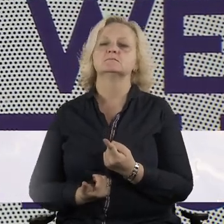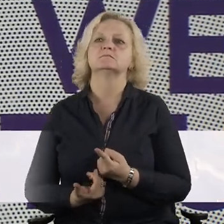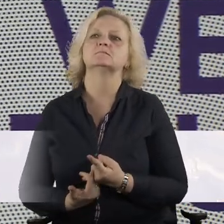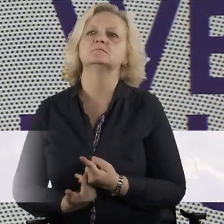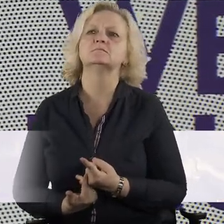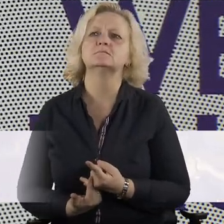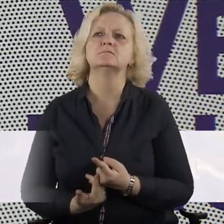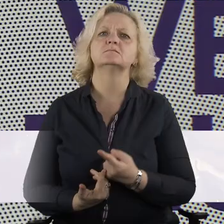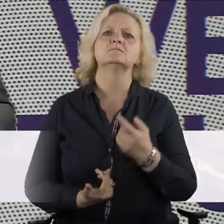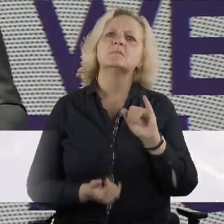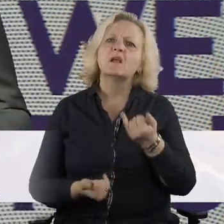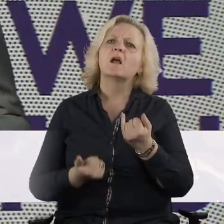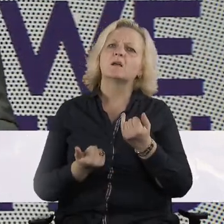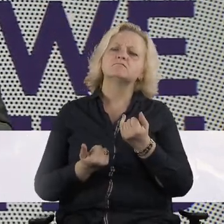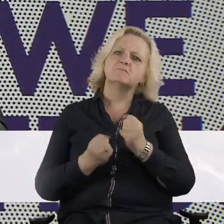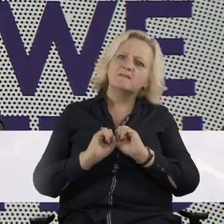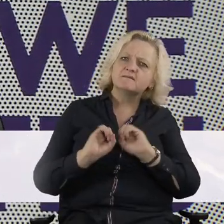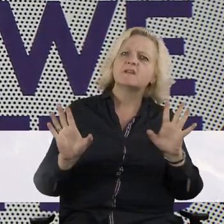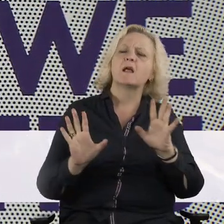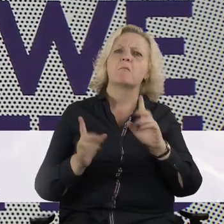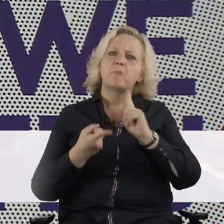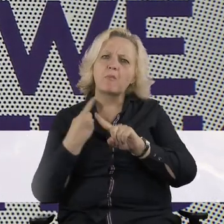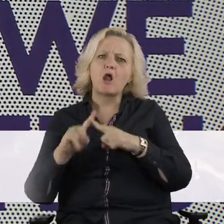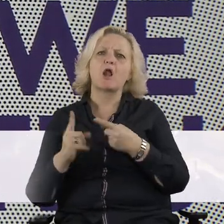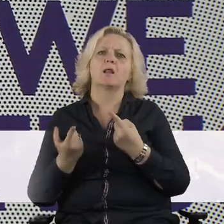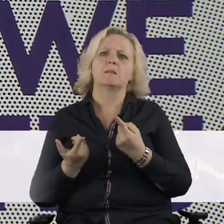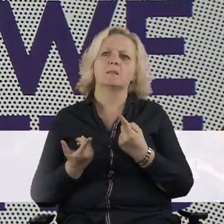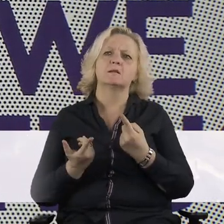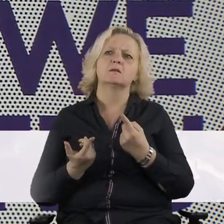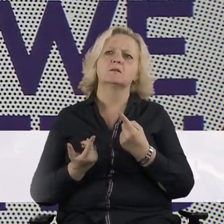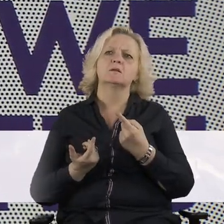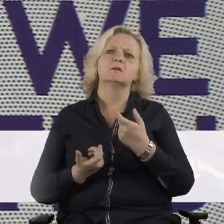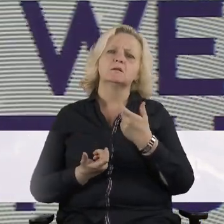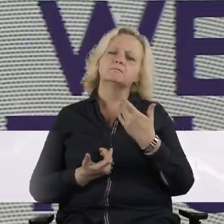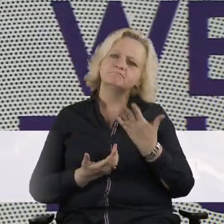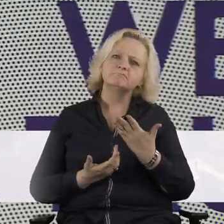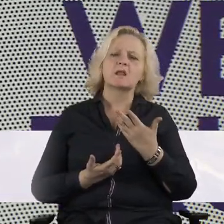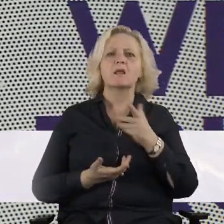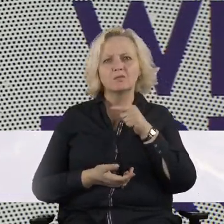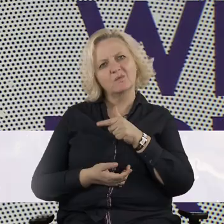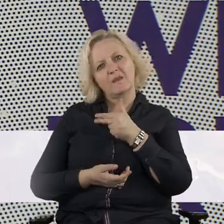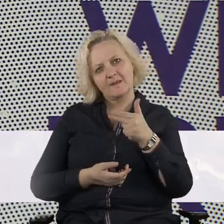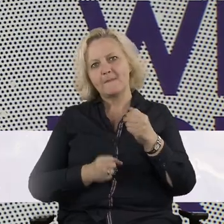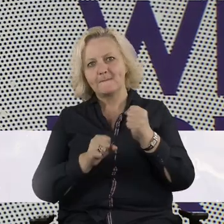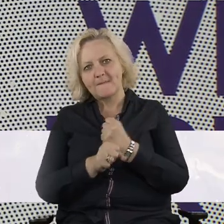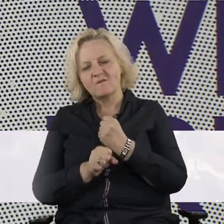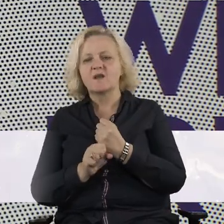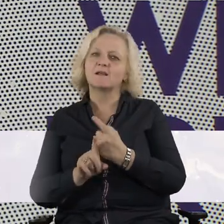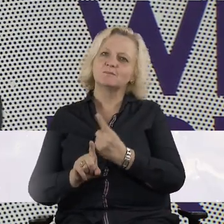But before we all get too serious, please allow me to talk to you about sex.